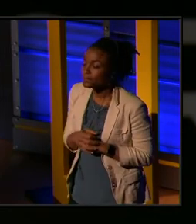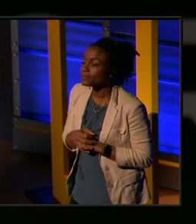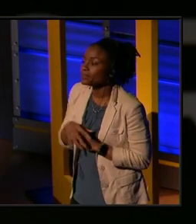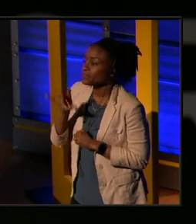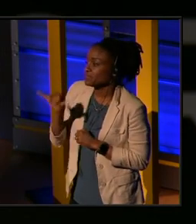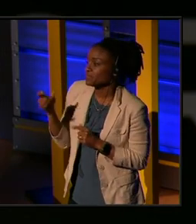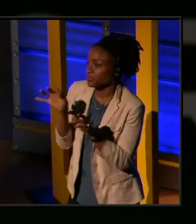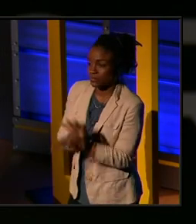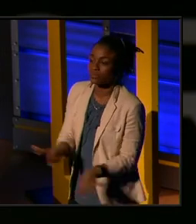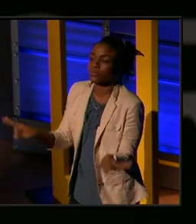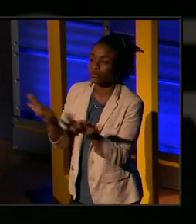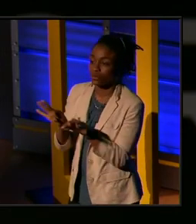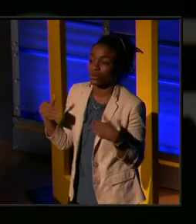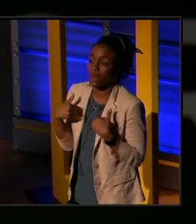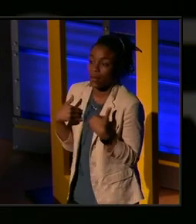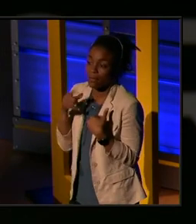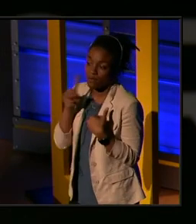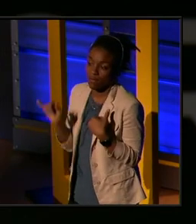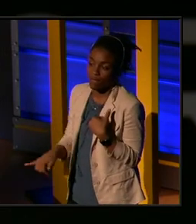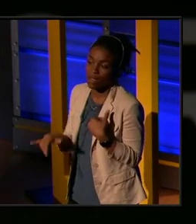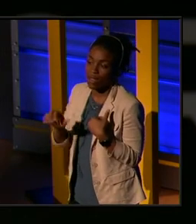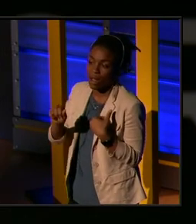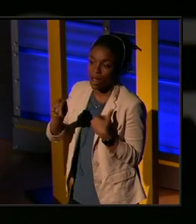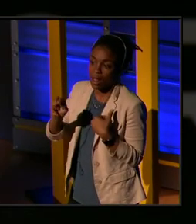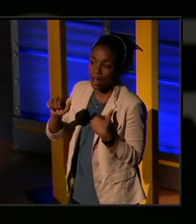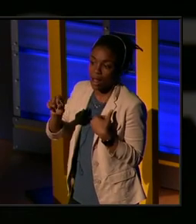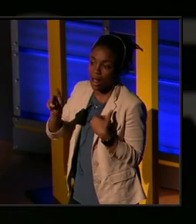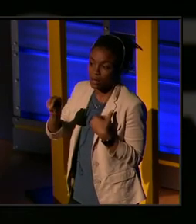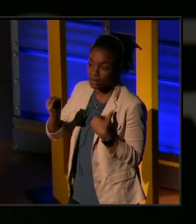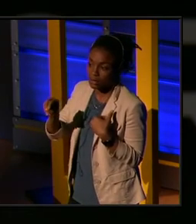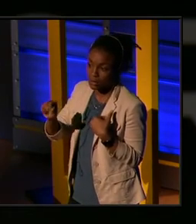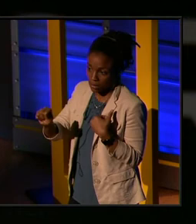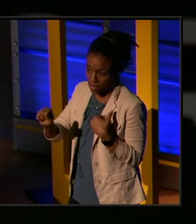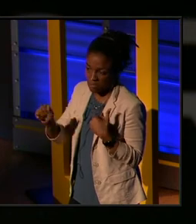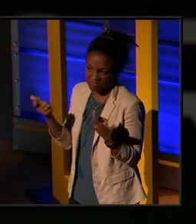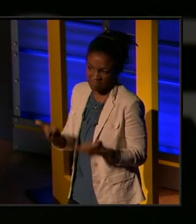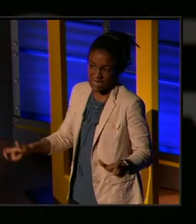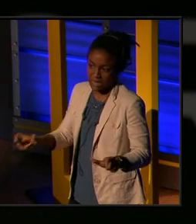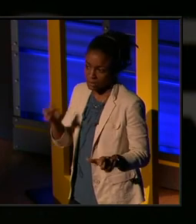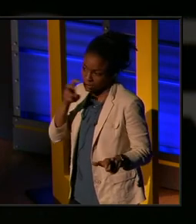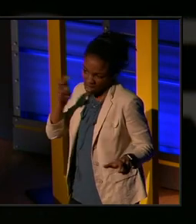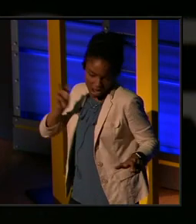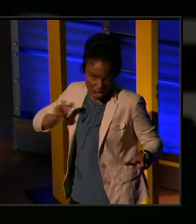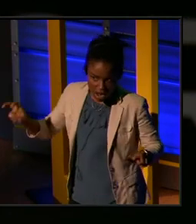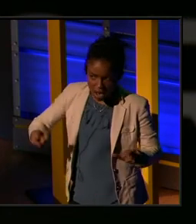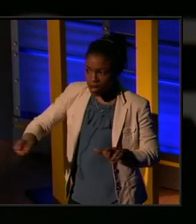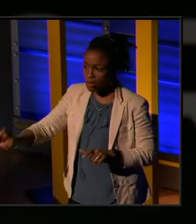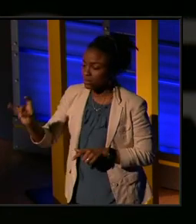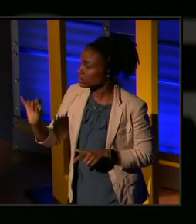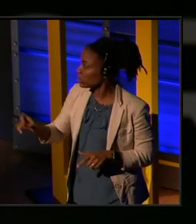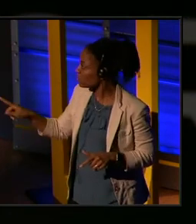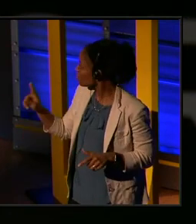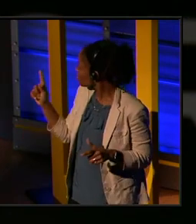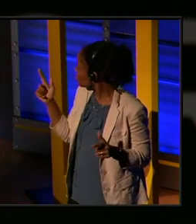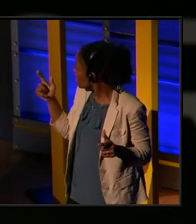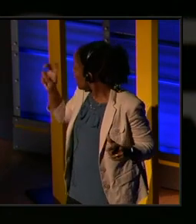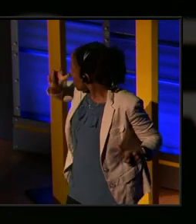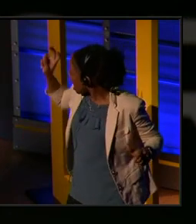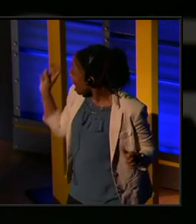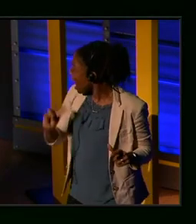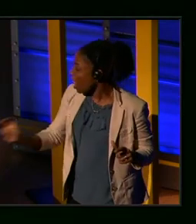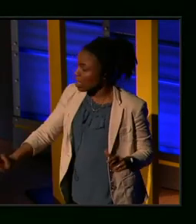That's an important animal for them, the anaconda. Yes, because the anaconda has all of the